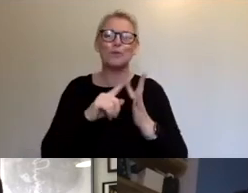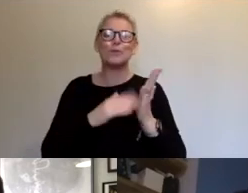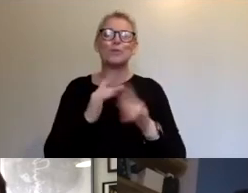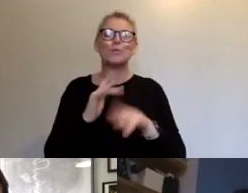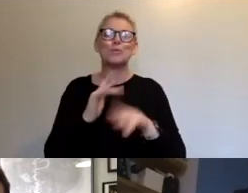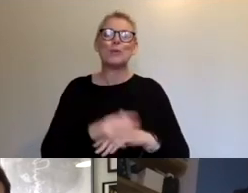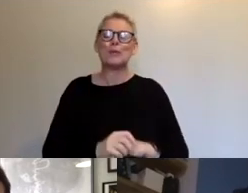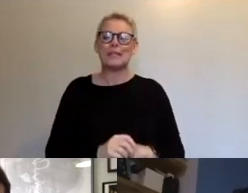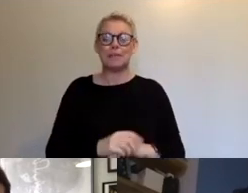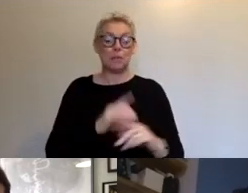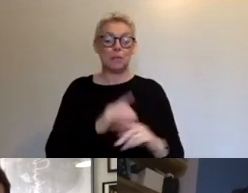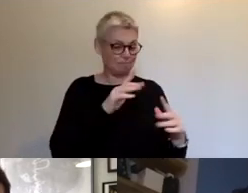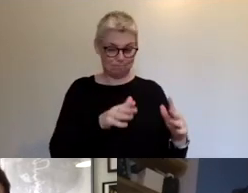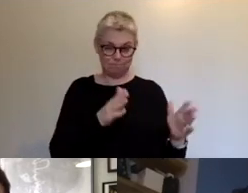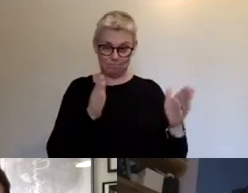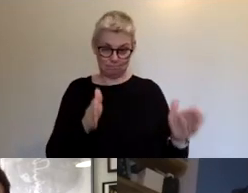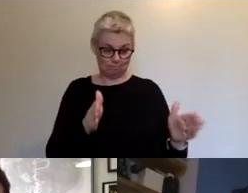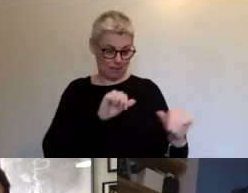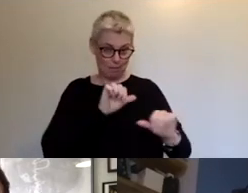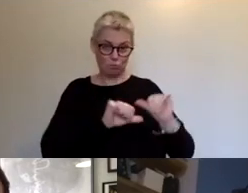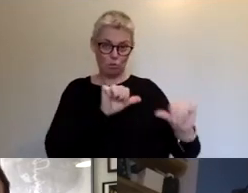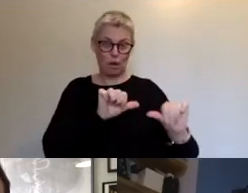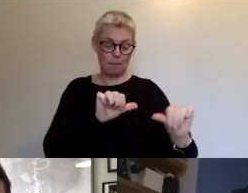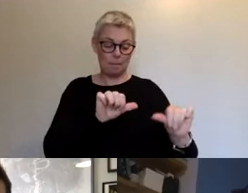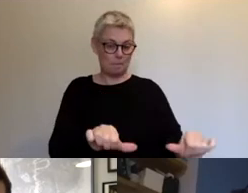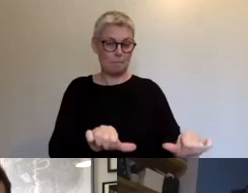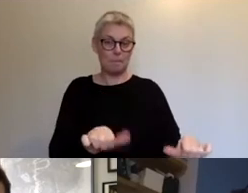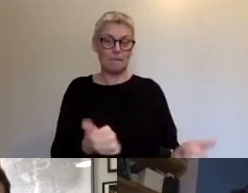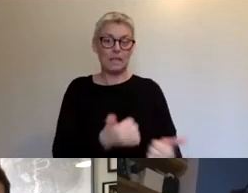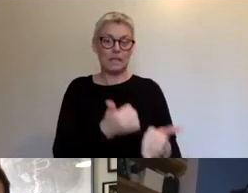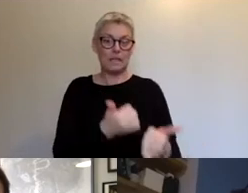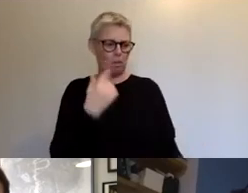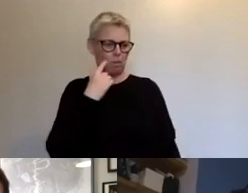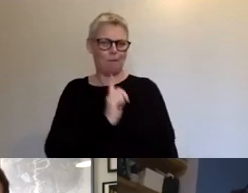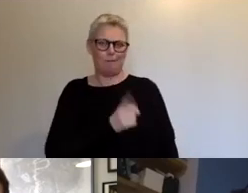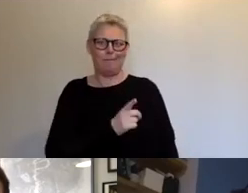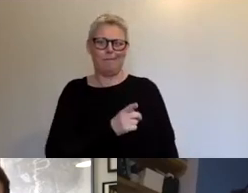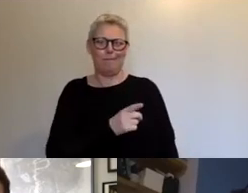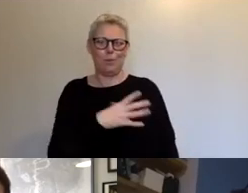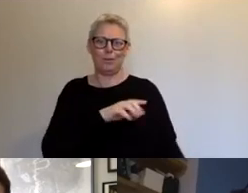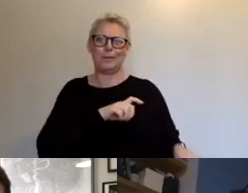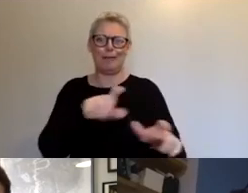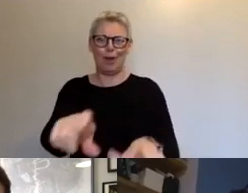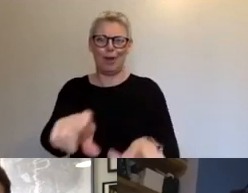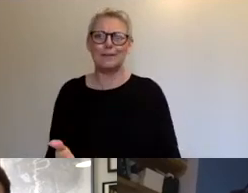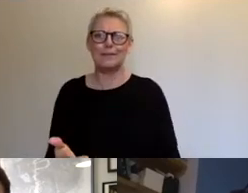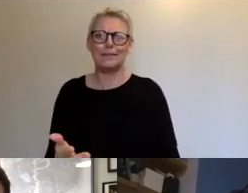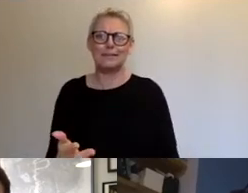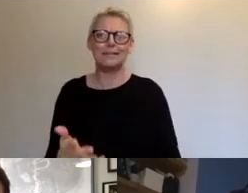Once we got to the end of that sort of program, we went, well, how do we maintain this? Because the world is different now.